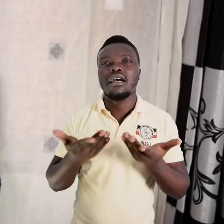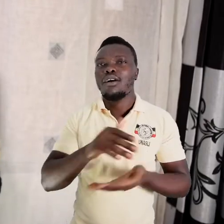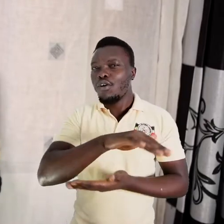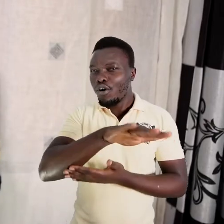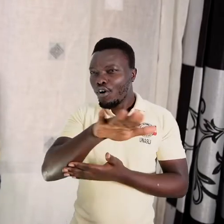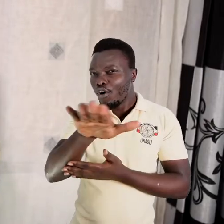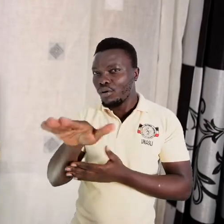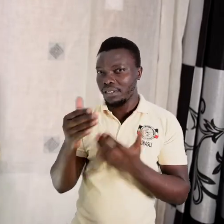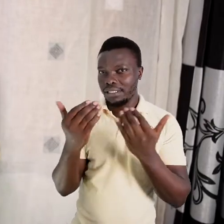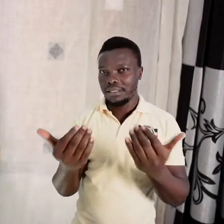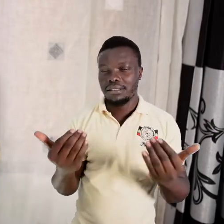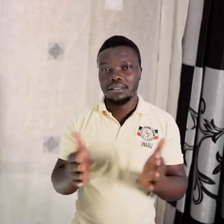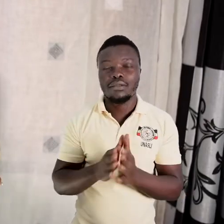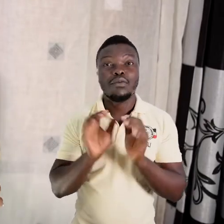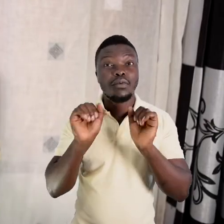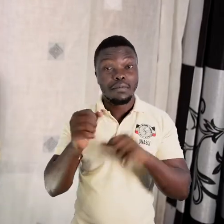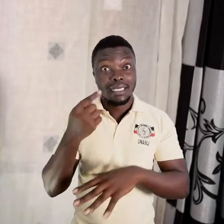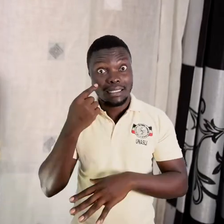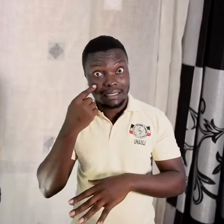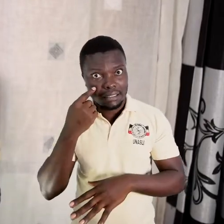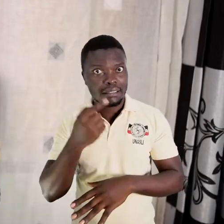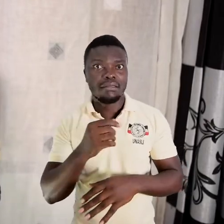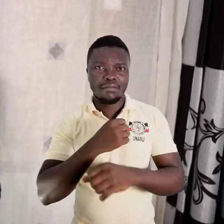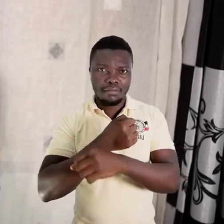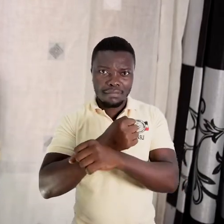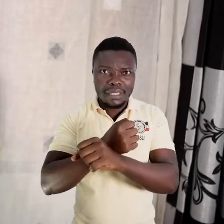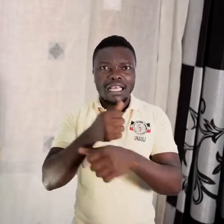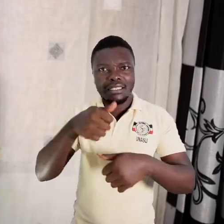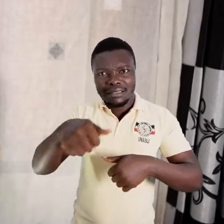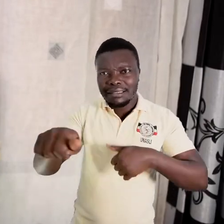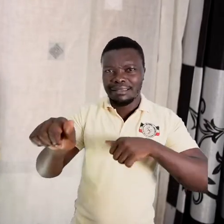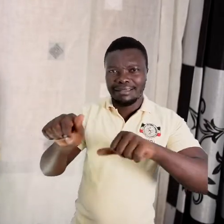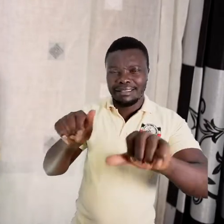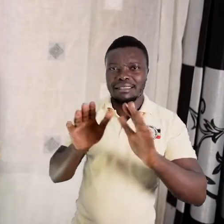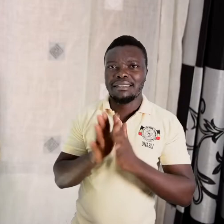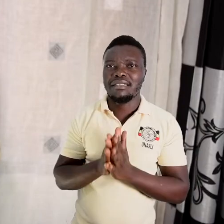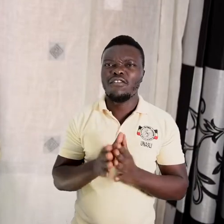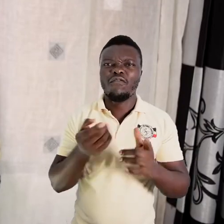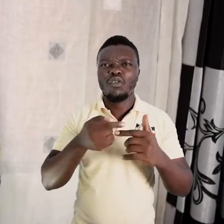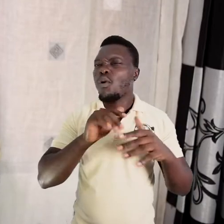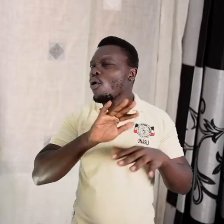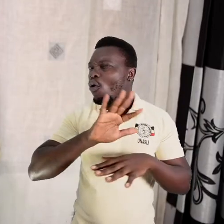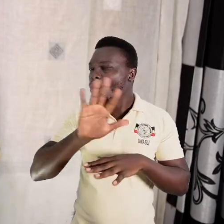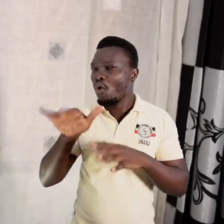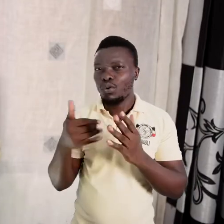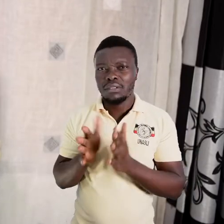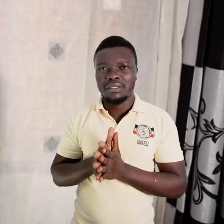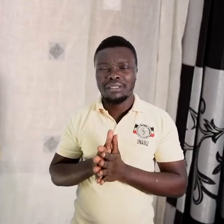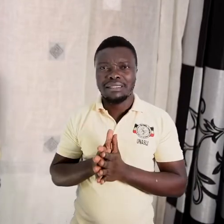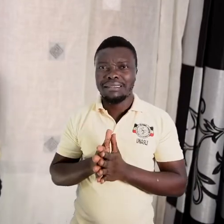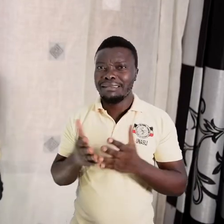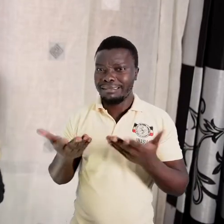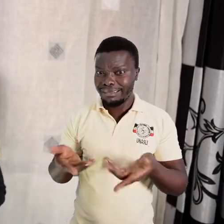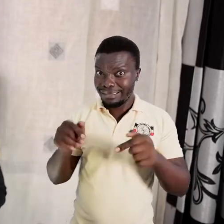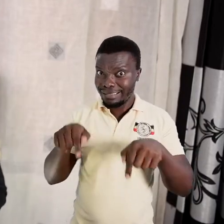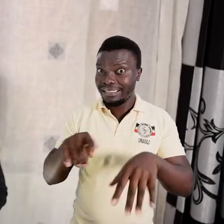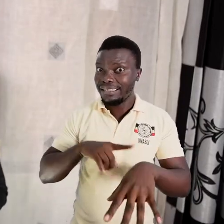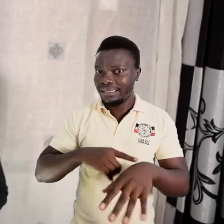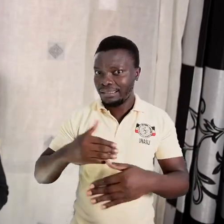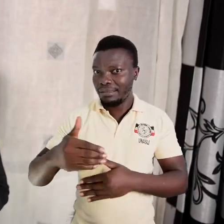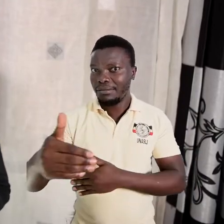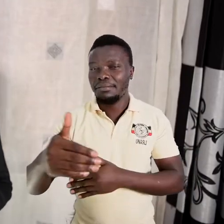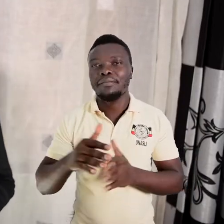children please ensure that you're protecting yourself from any sorts of abuse during this season.